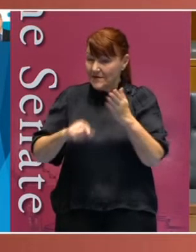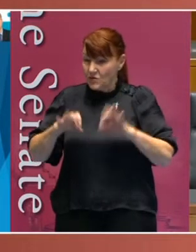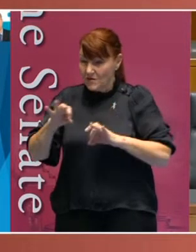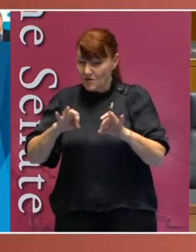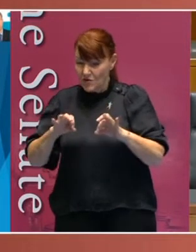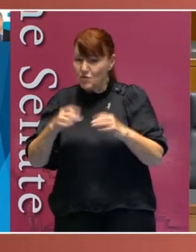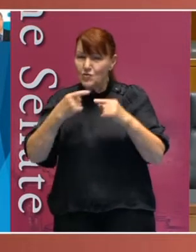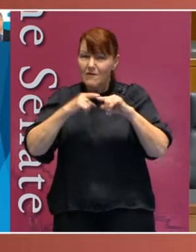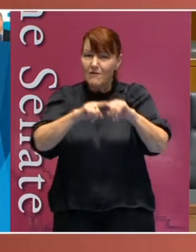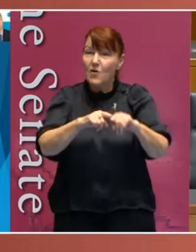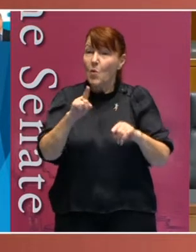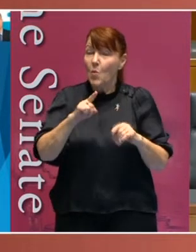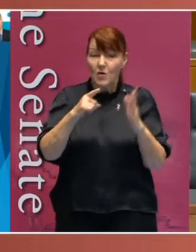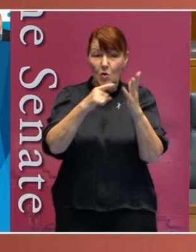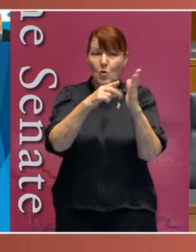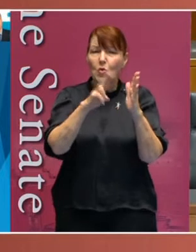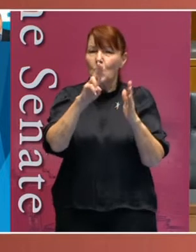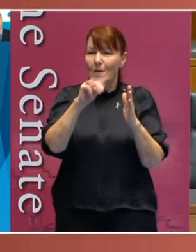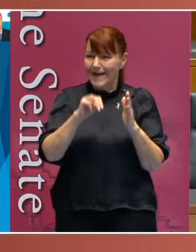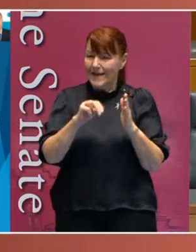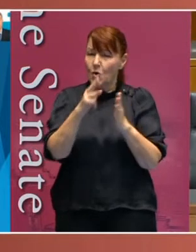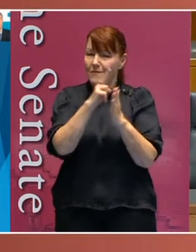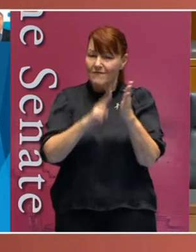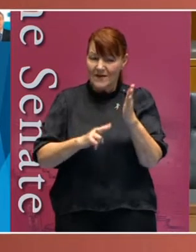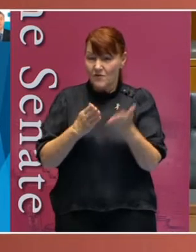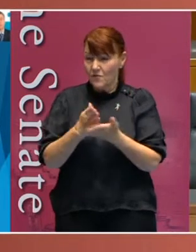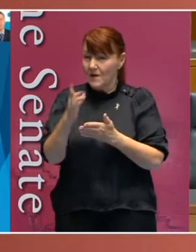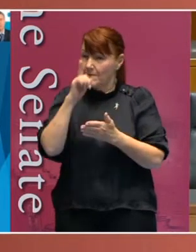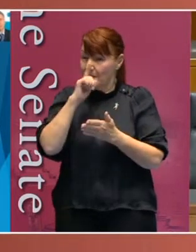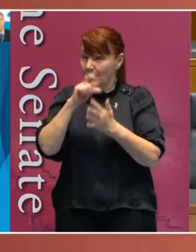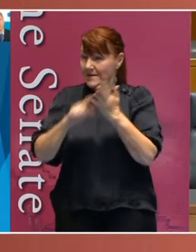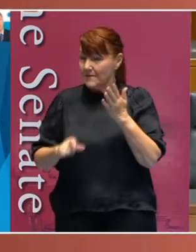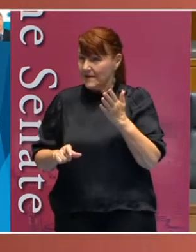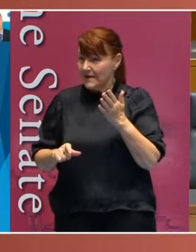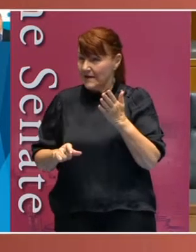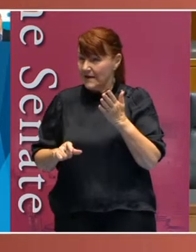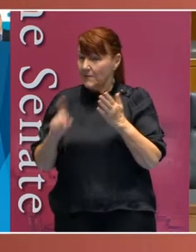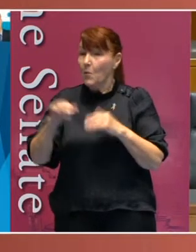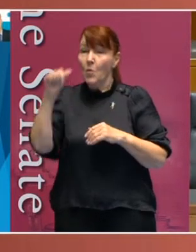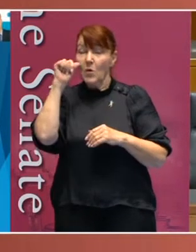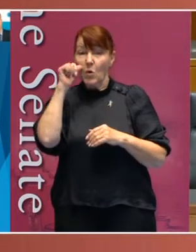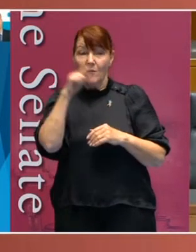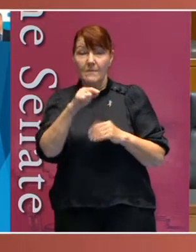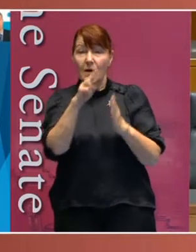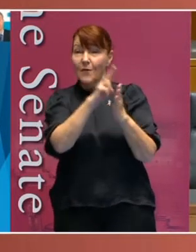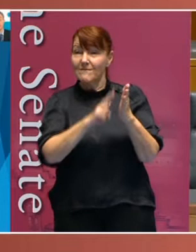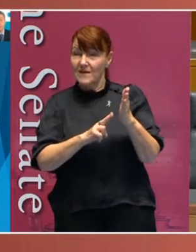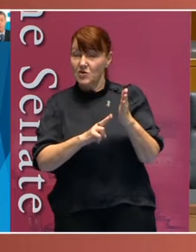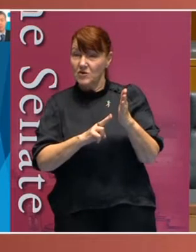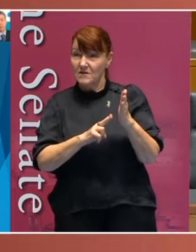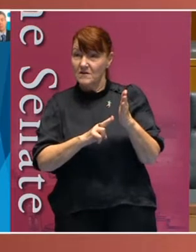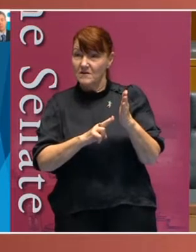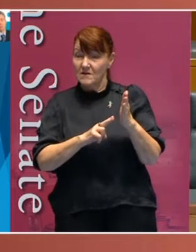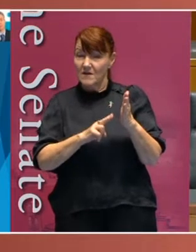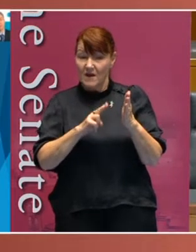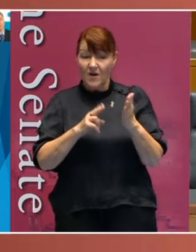on the Rights of Persons with Disabilities. But what we know from the Convention on the Rights of Persons with Disabilities are used by the